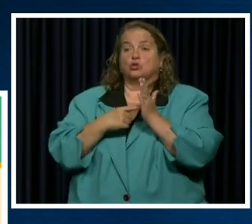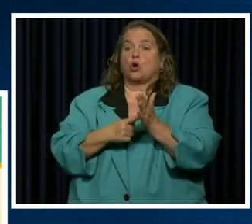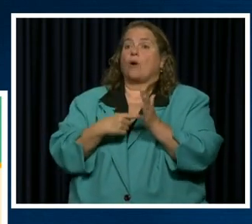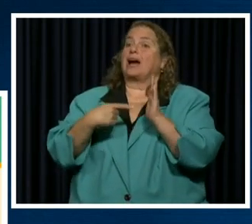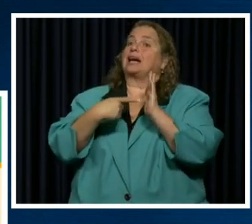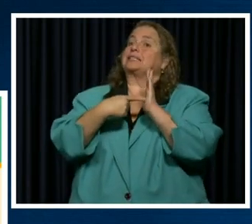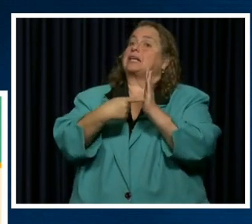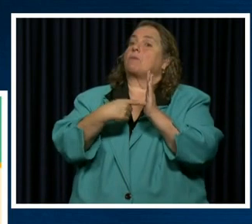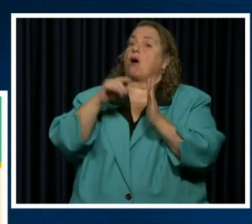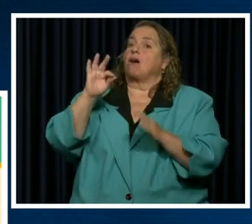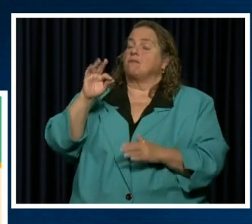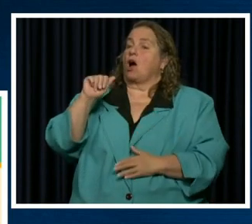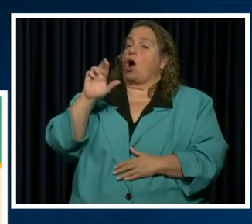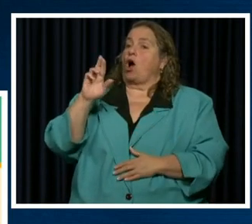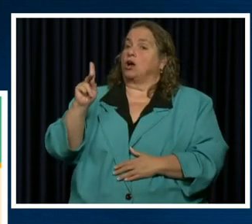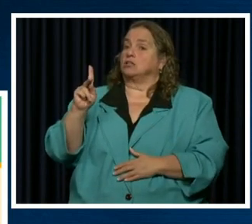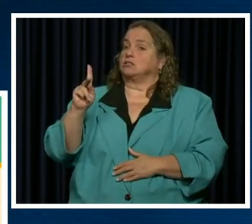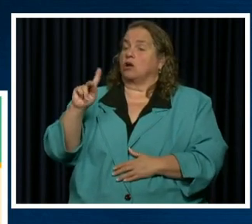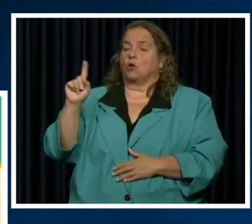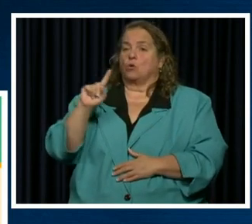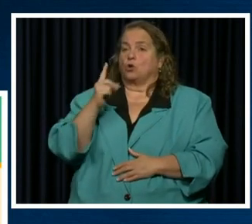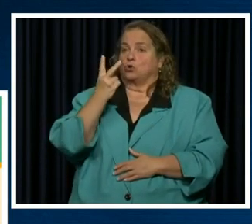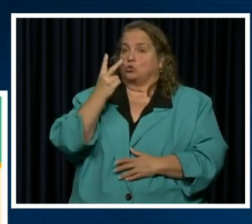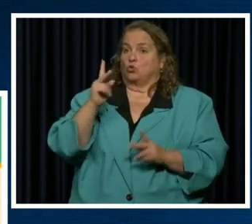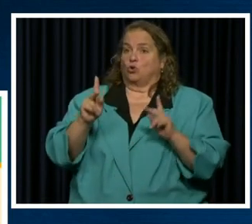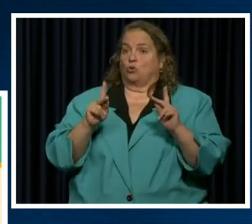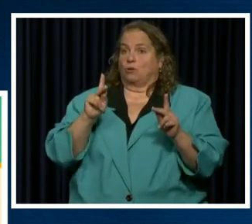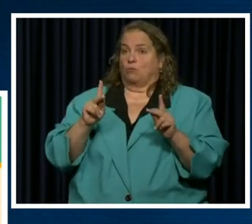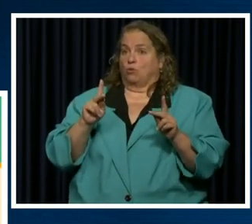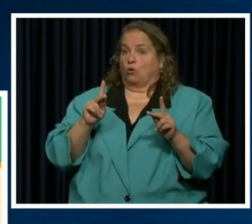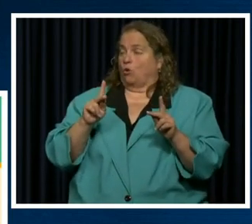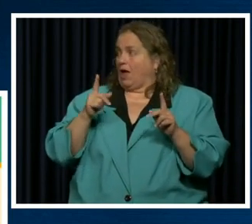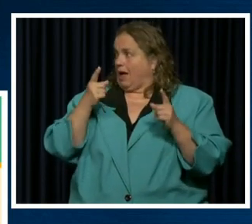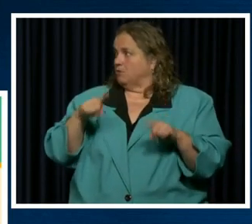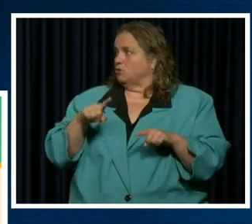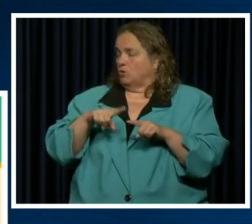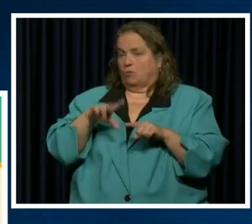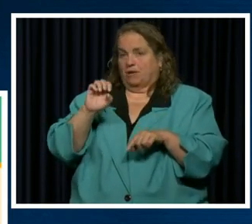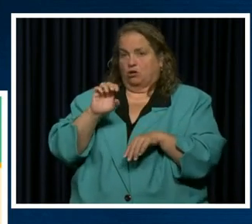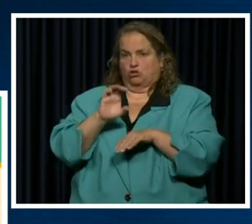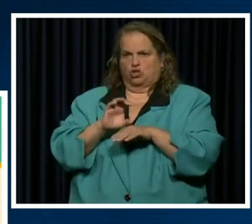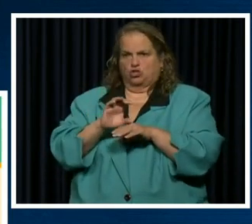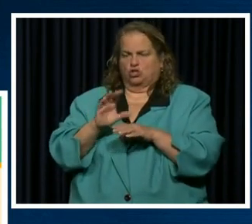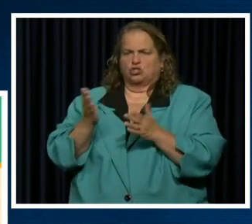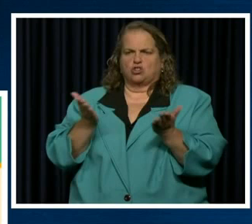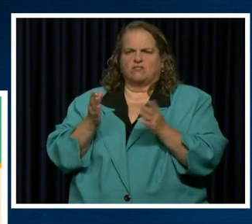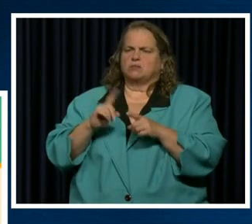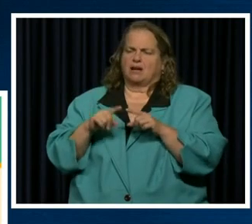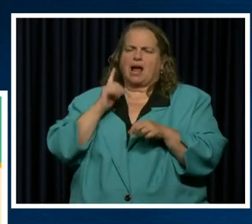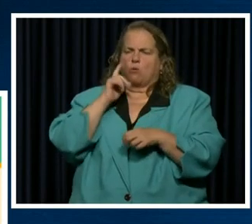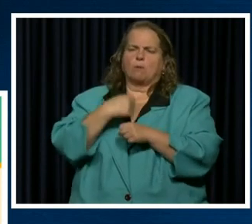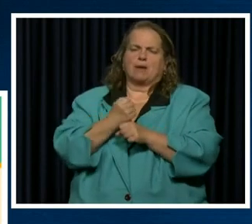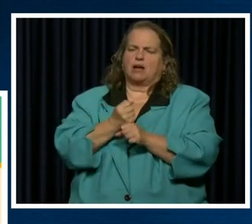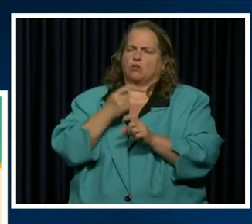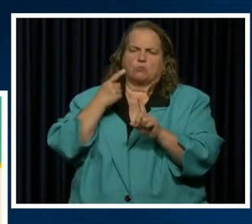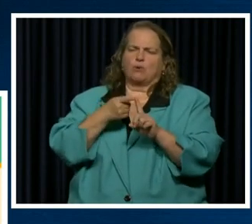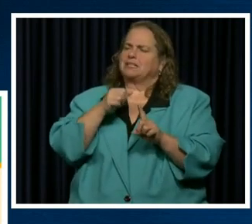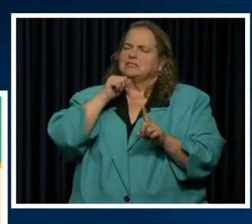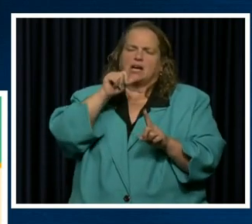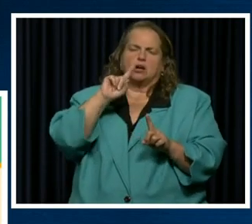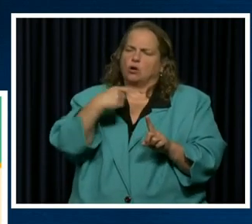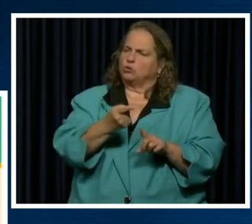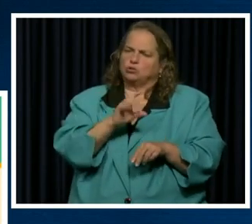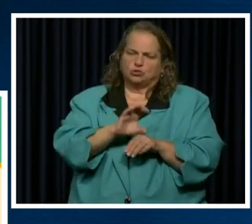Arkansas, where two individuals went to, it happens to be a church service, but I'm going to make the point here in a minute. It's not just churches.